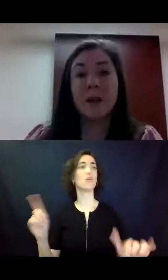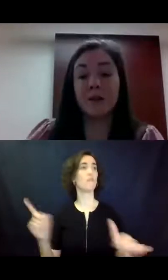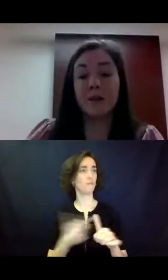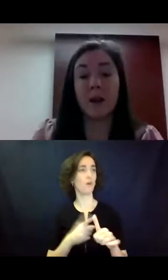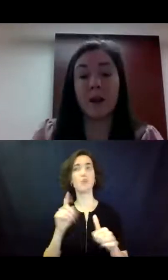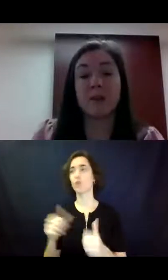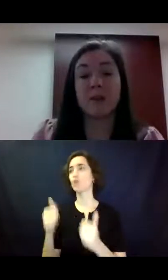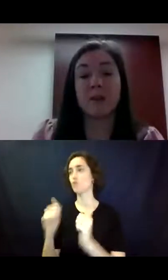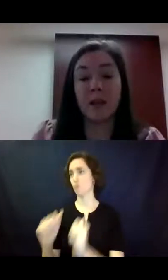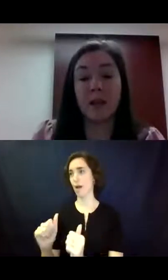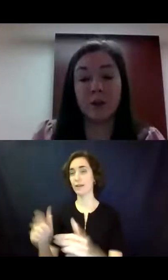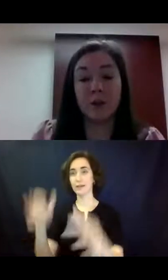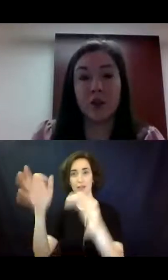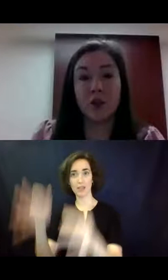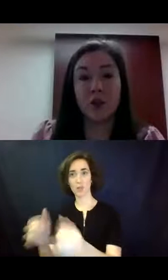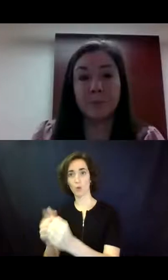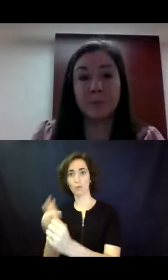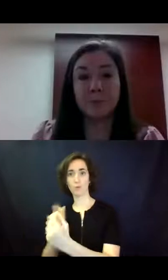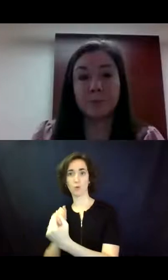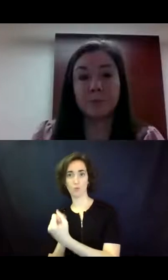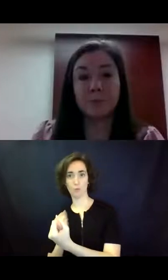before ever seeking an interdiction.